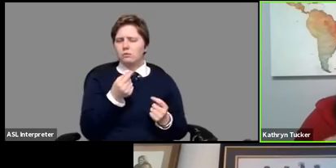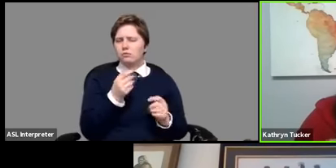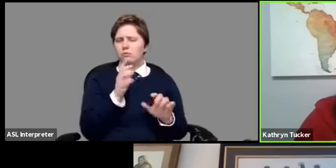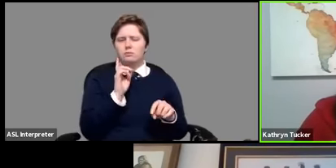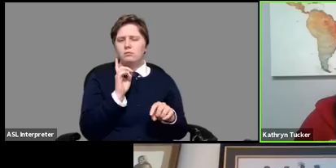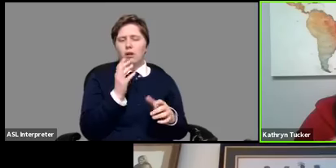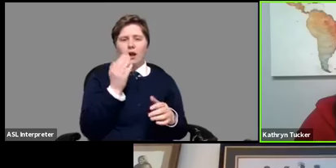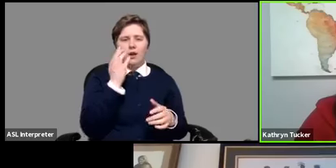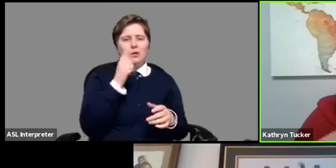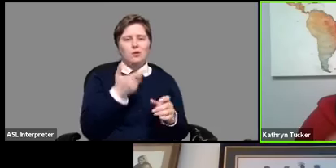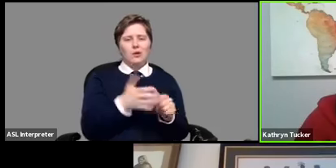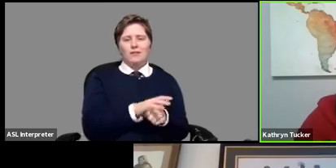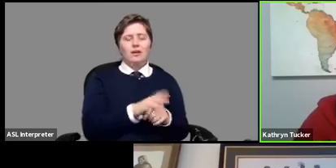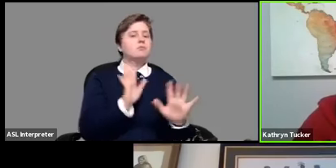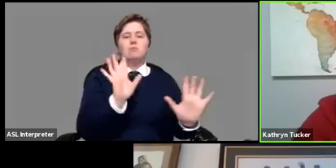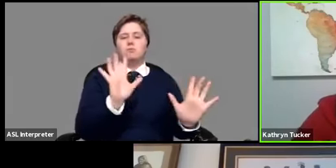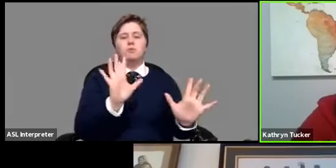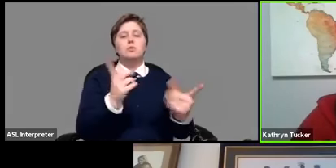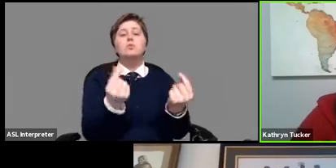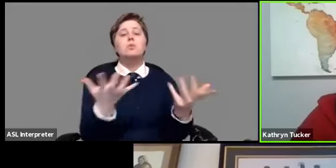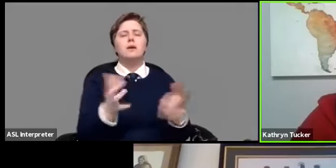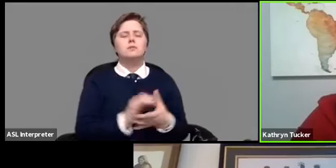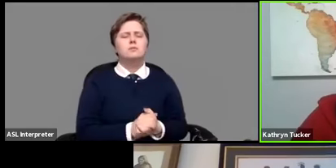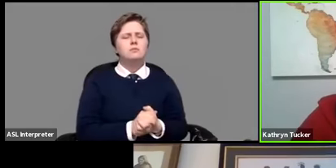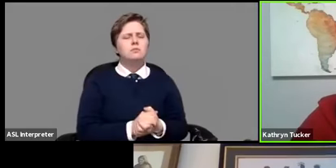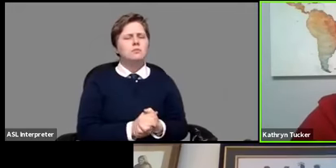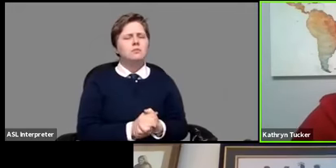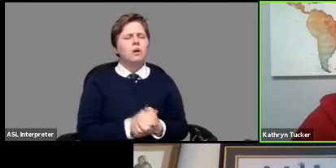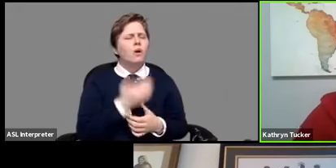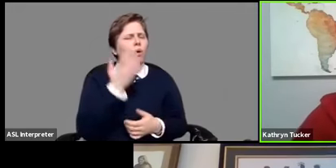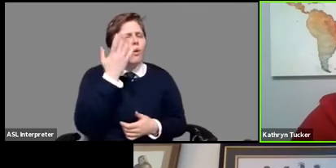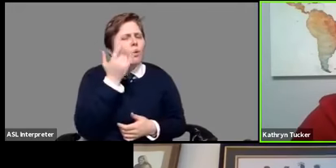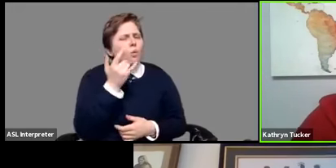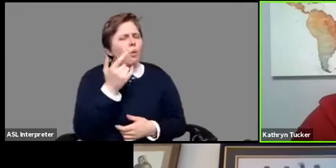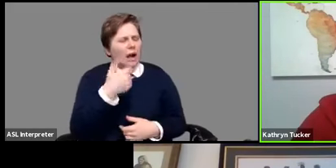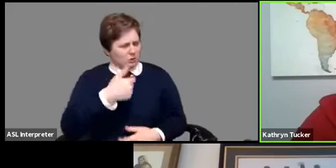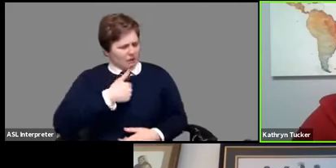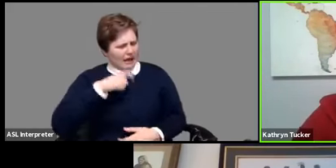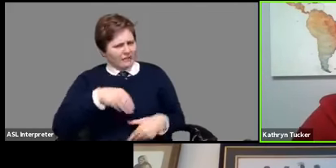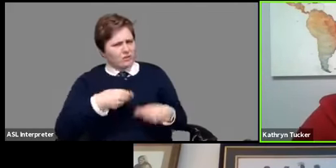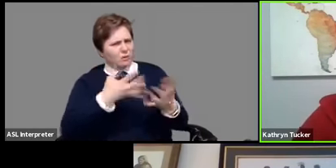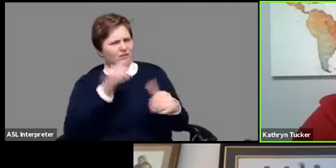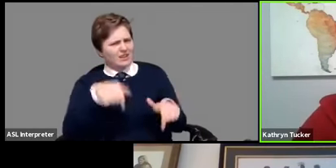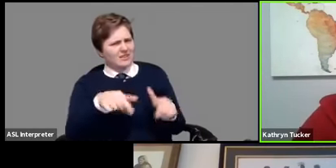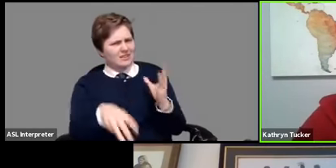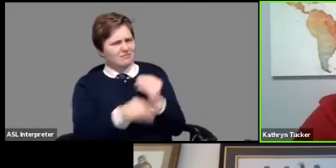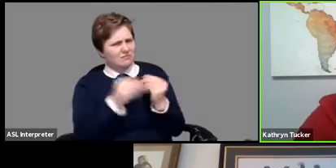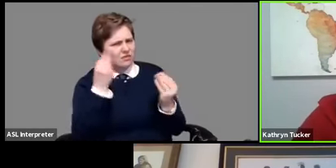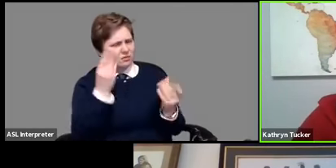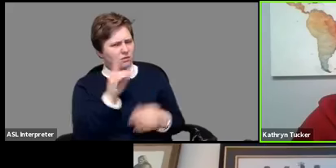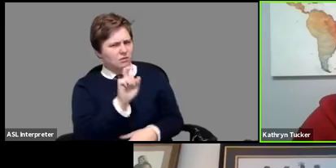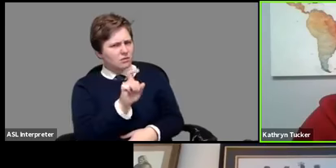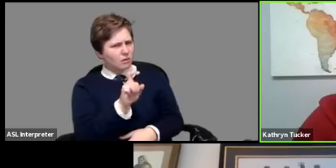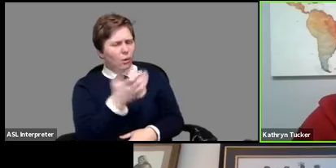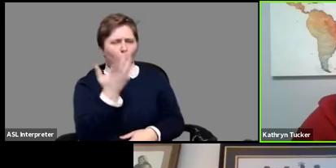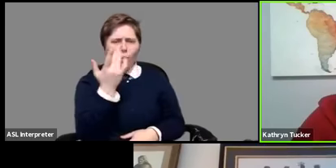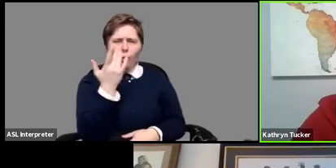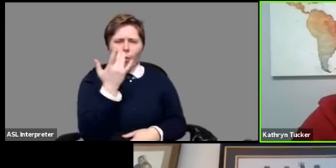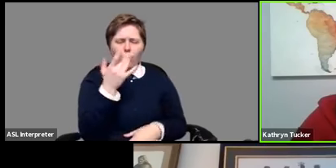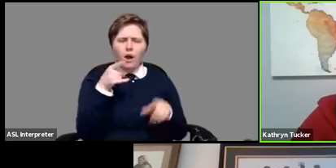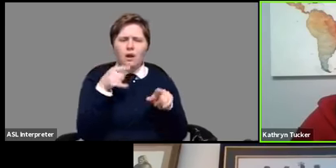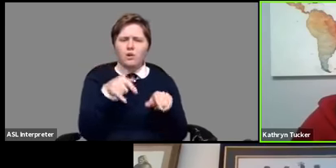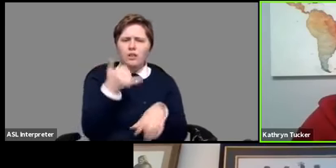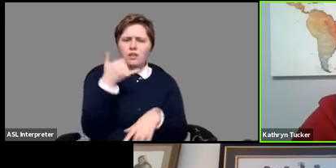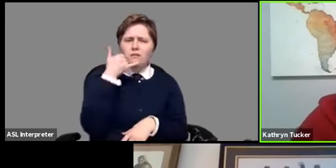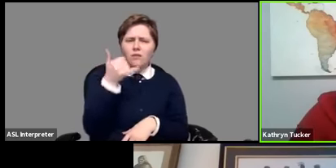you're covering it up what you have to do is say why is it that i have to provide this additional information why is it over the phone